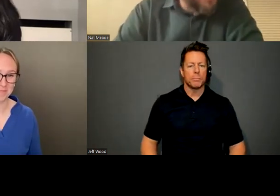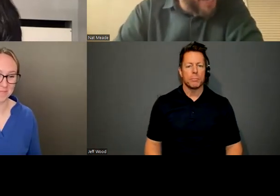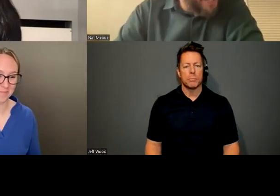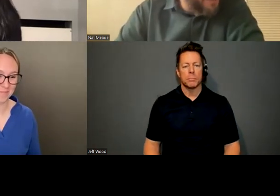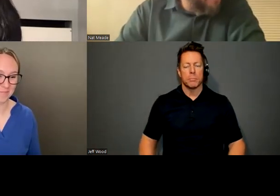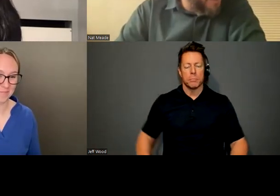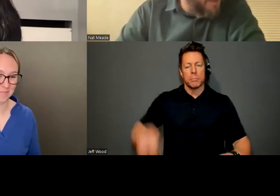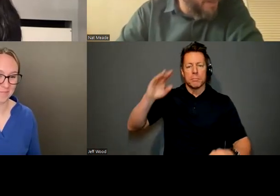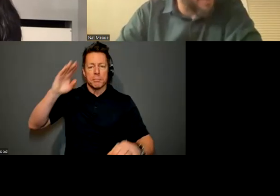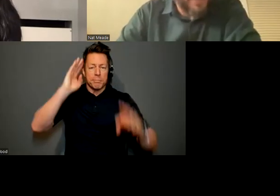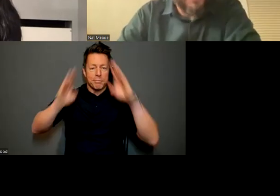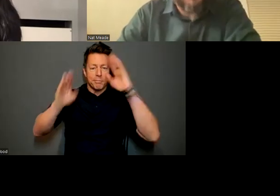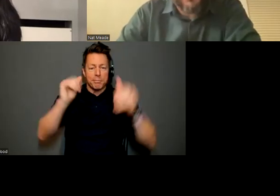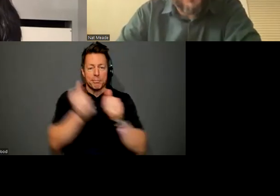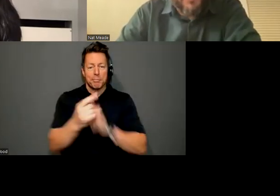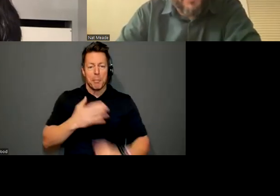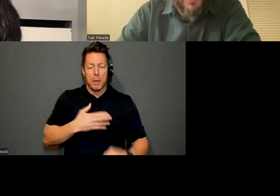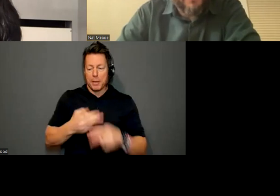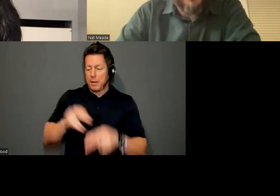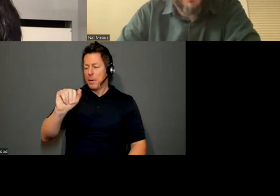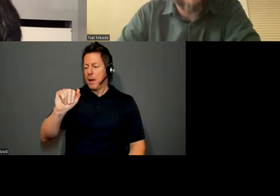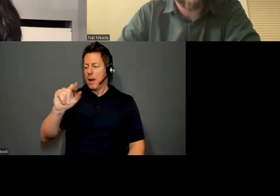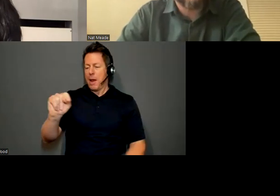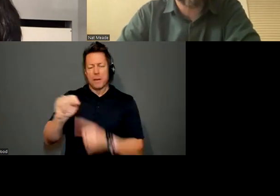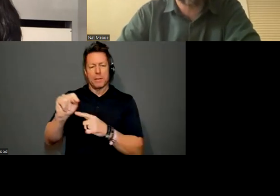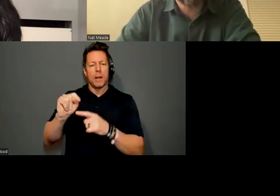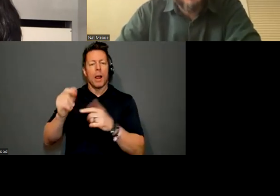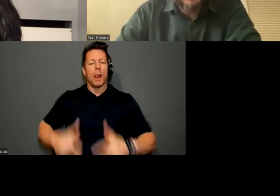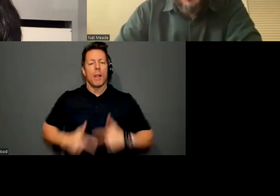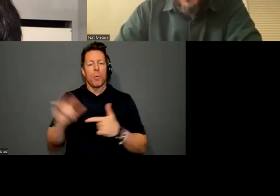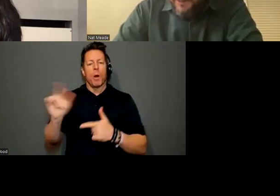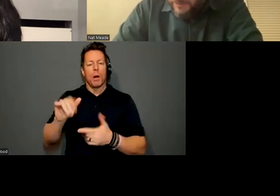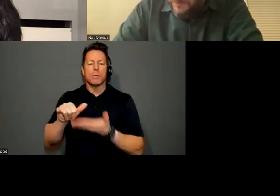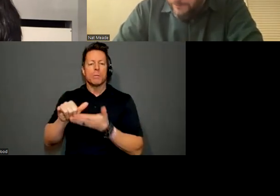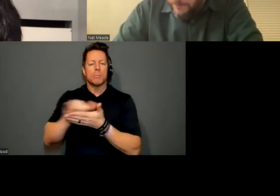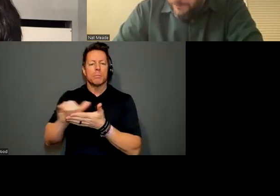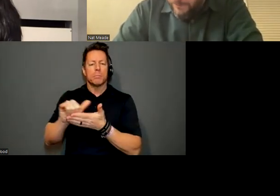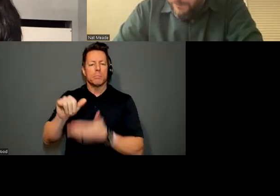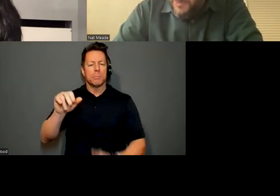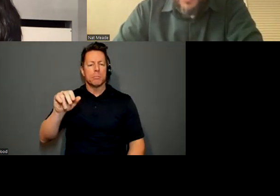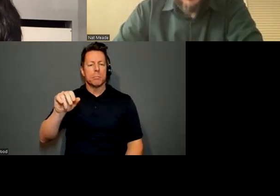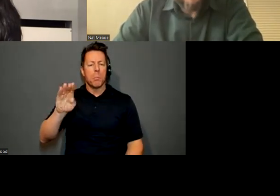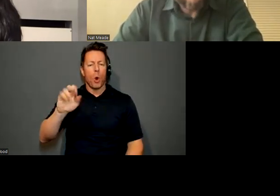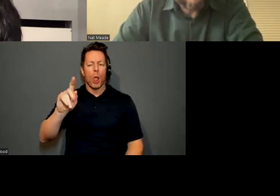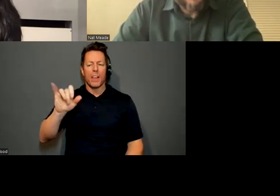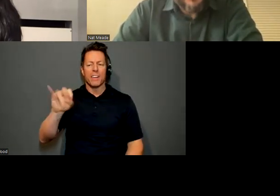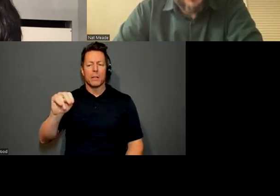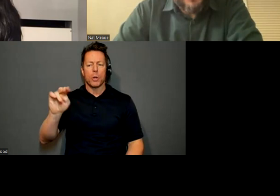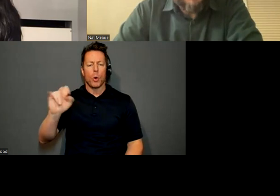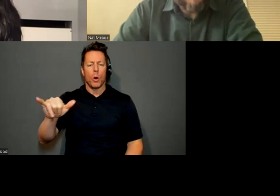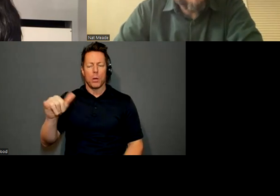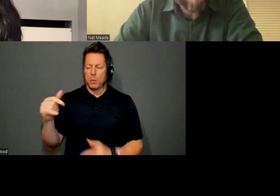My name is Nat. I'm, I'm in, uh, I live in Brooklyn, New York. I've lived here for like 13 years.